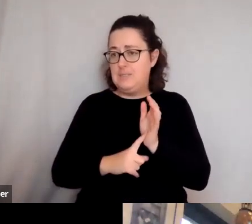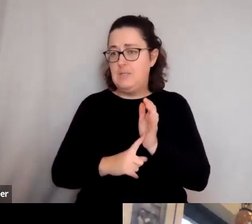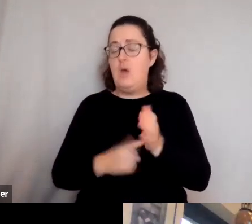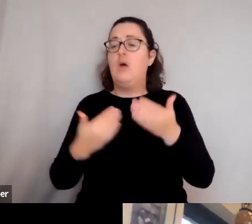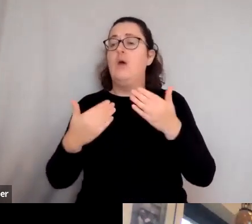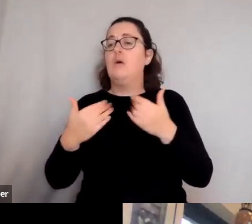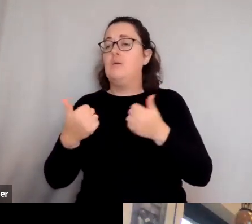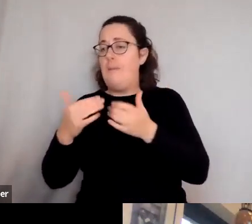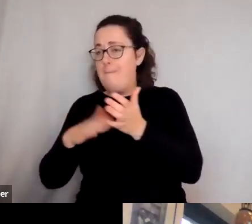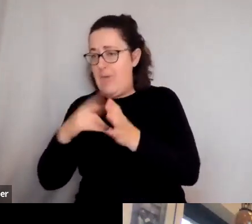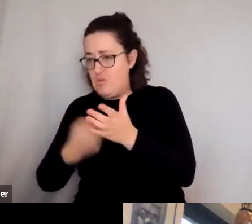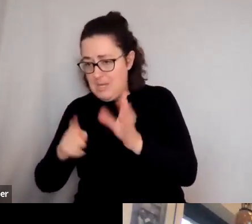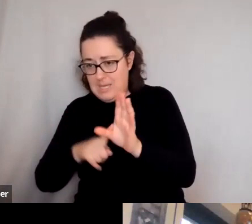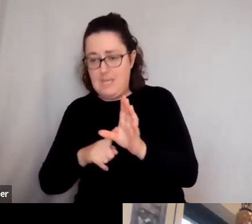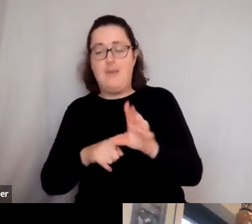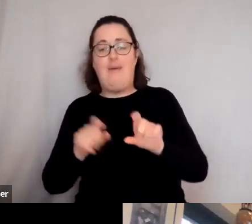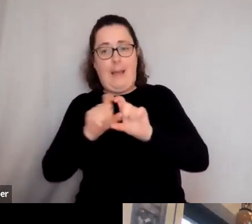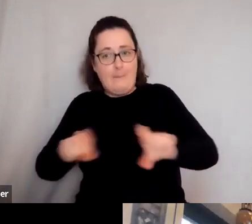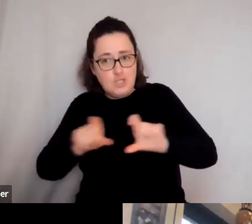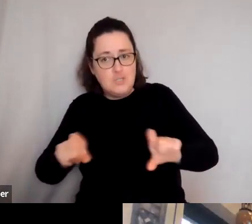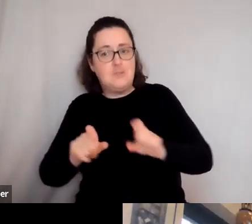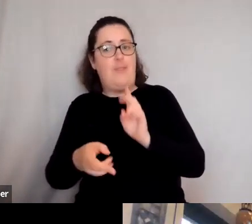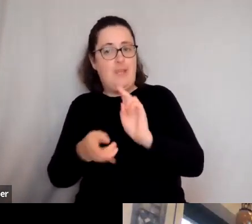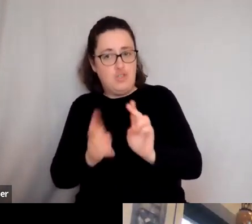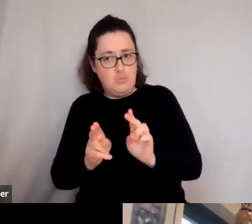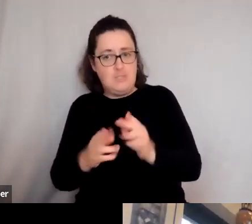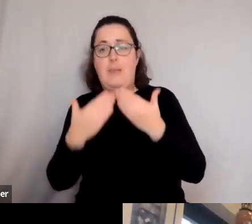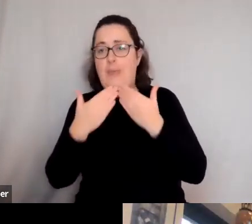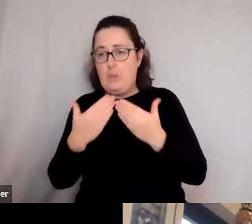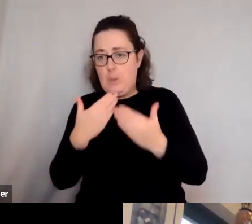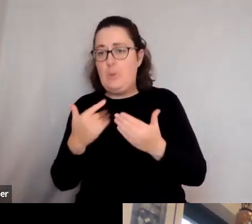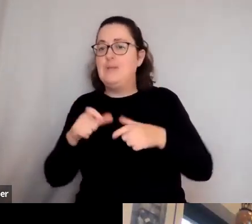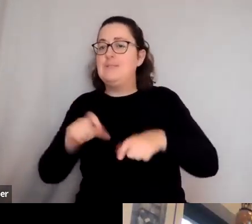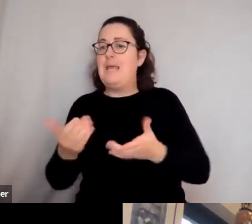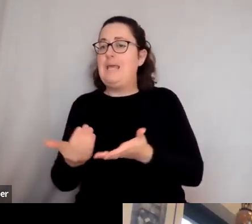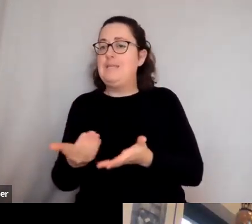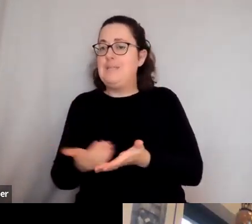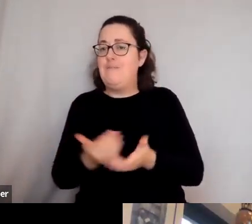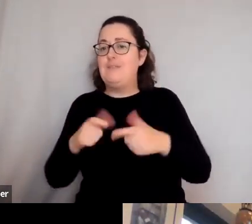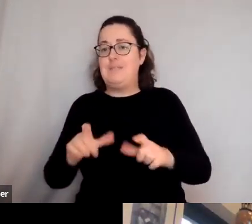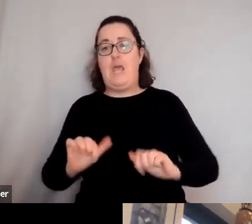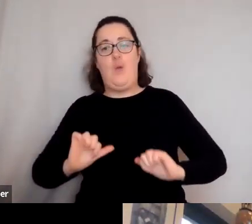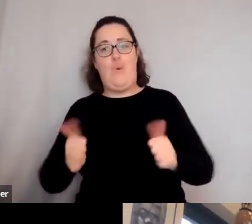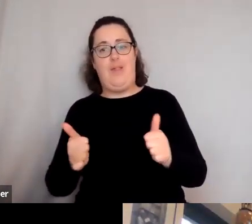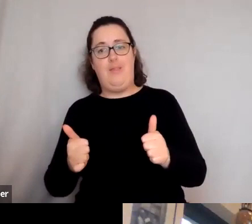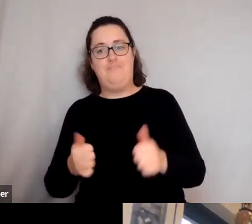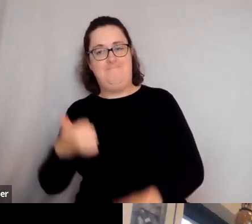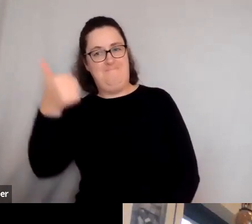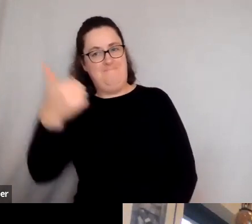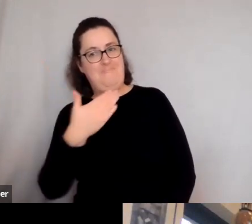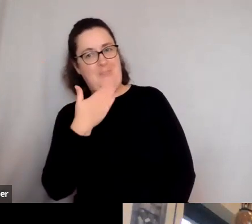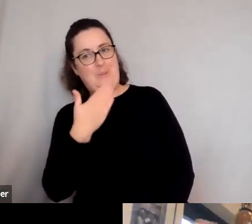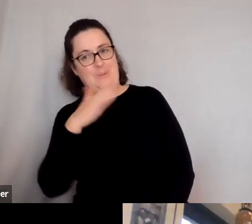interpreters and our captioners, thank you very much, and, um, stay safe and well. Thank you. Thank you very much. Thank you for having me.